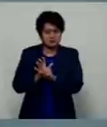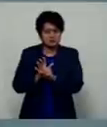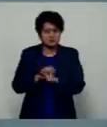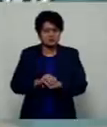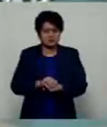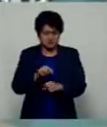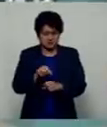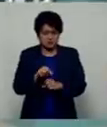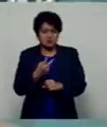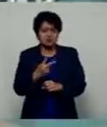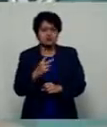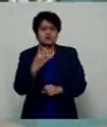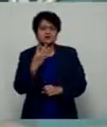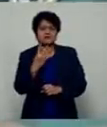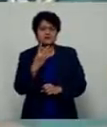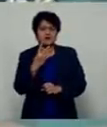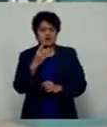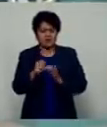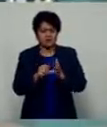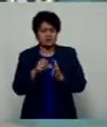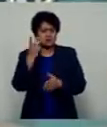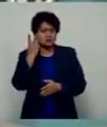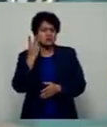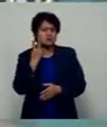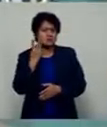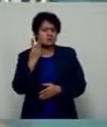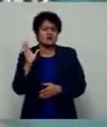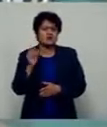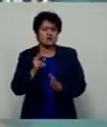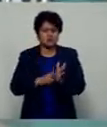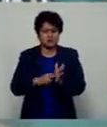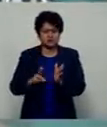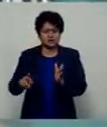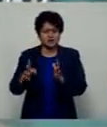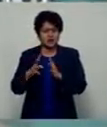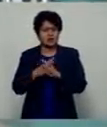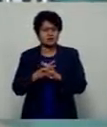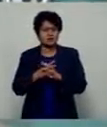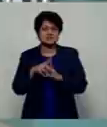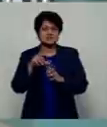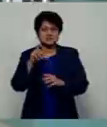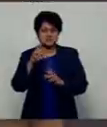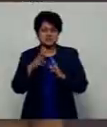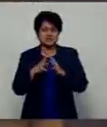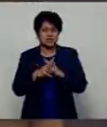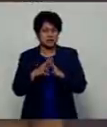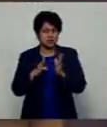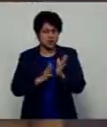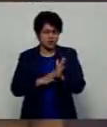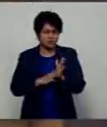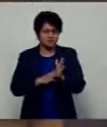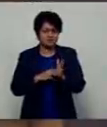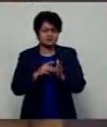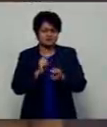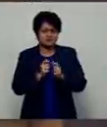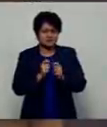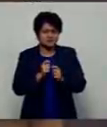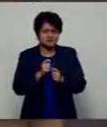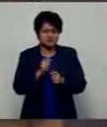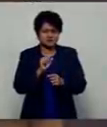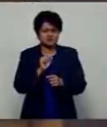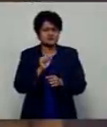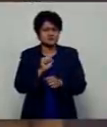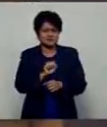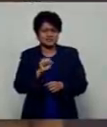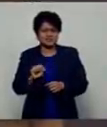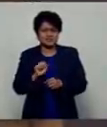was a 24-year-old woman from Wainimbokasi admitted at the CWM Hospital for treatment of a serious non-COVID